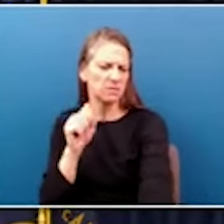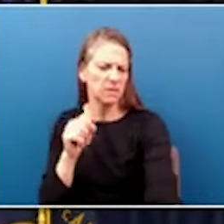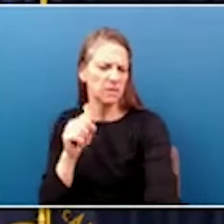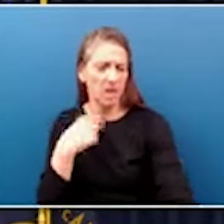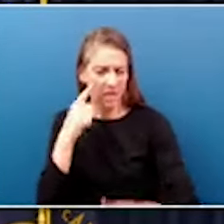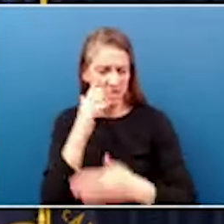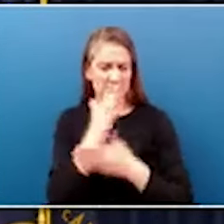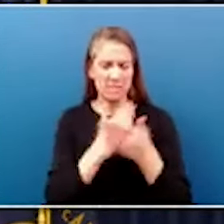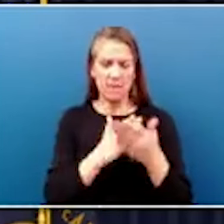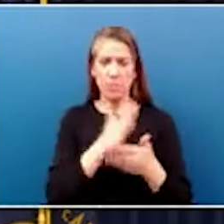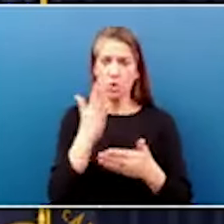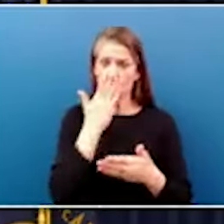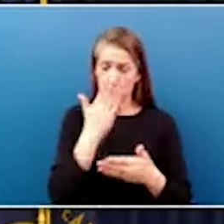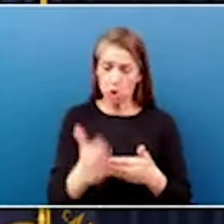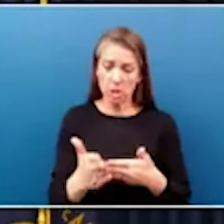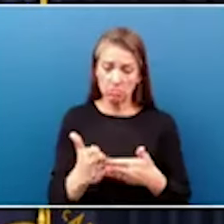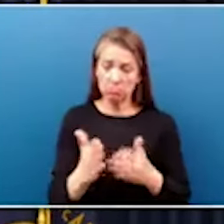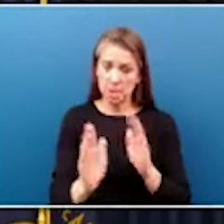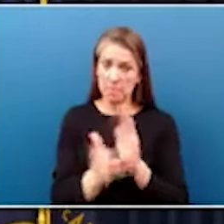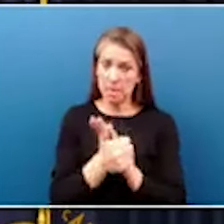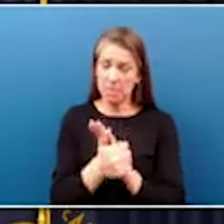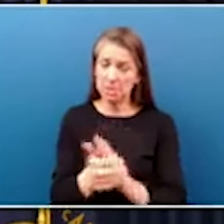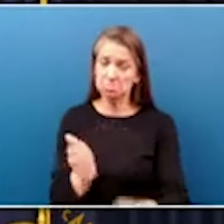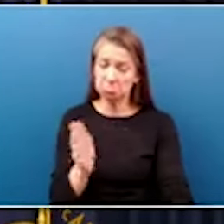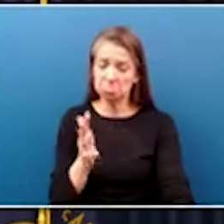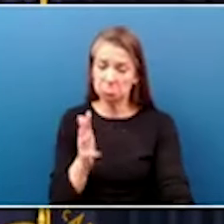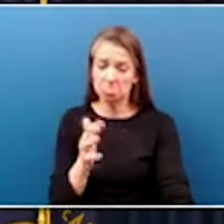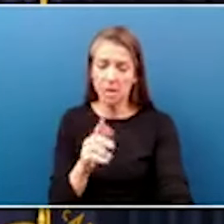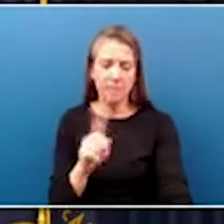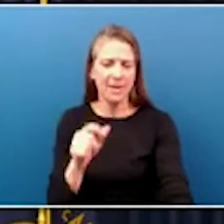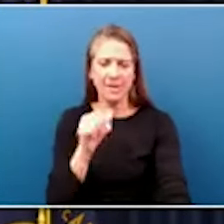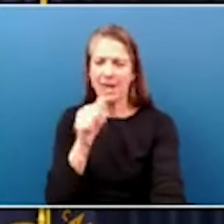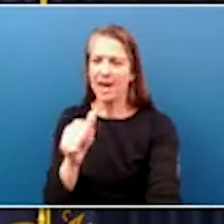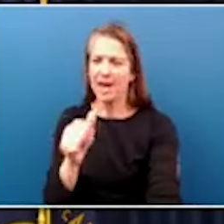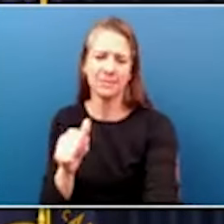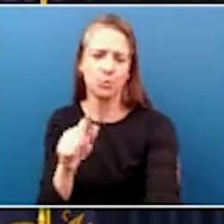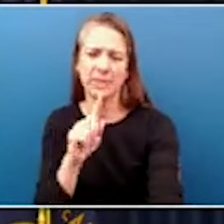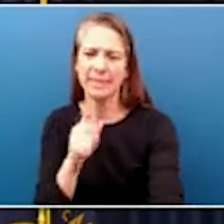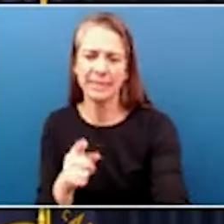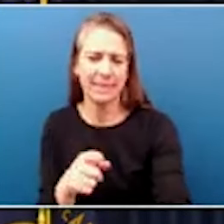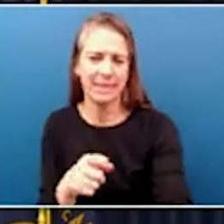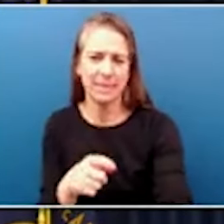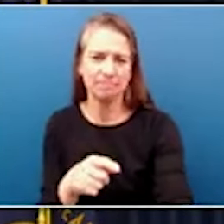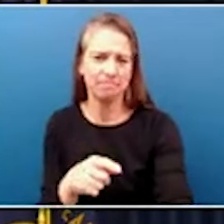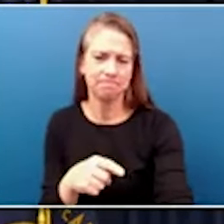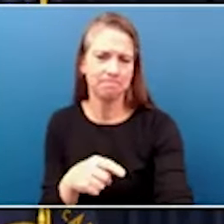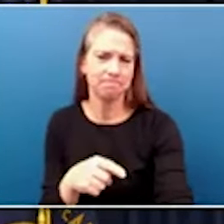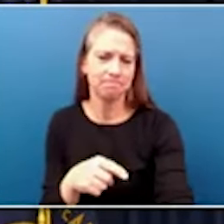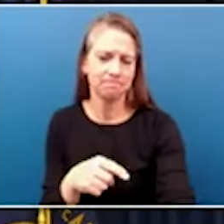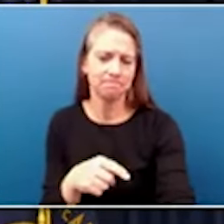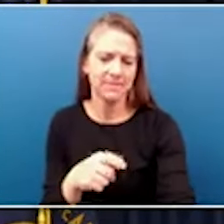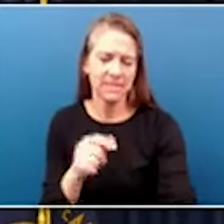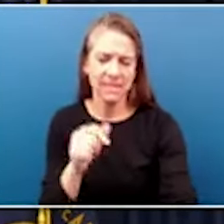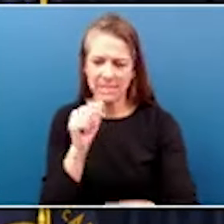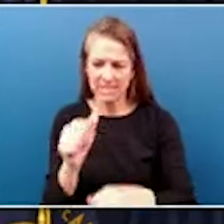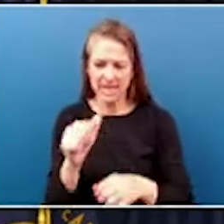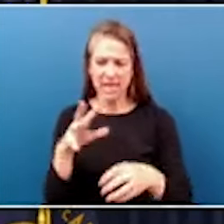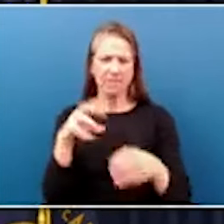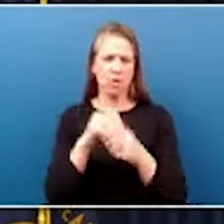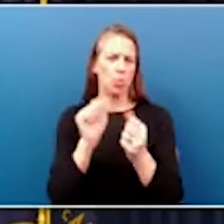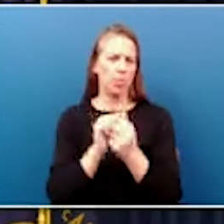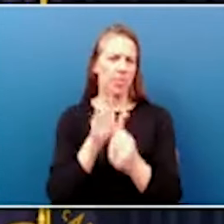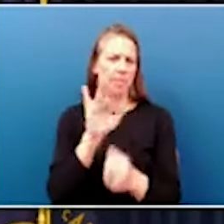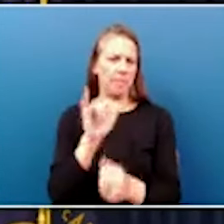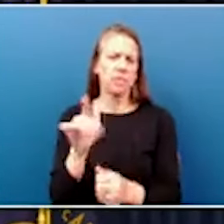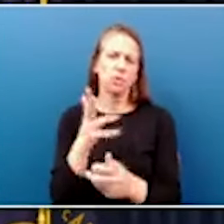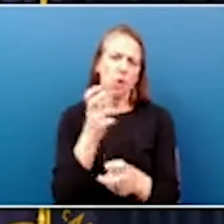good potential amendments that were considered, but not ultimately put into the text of the bill. So it's it's hard to comment